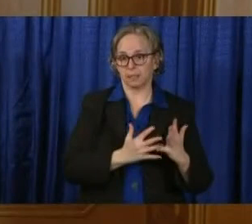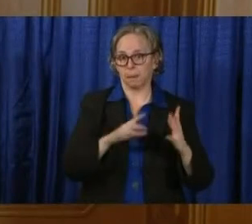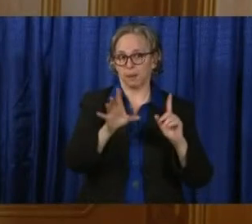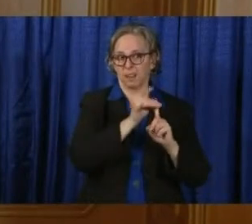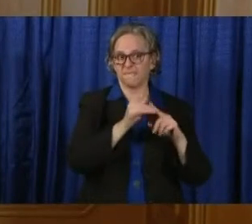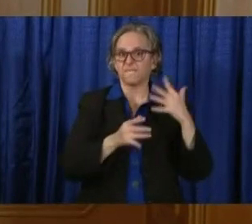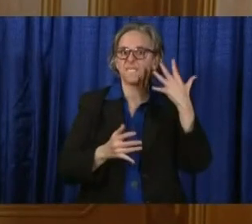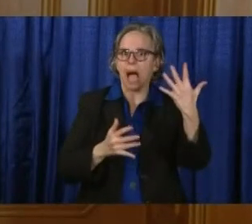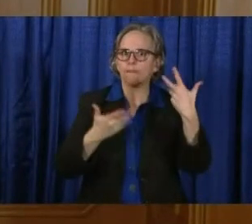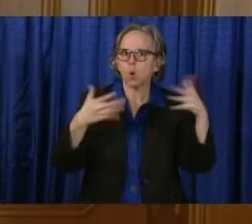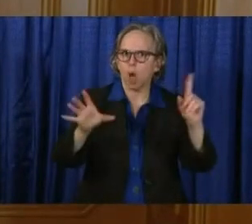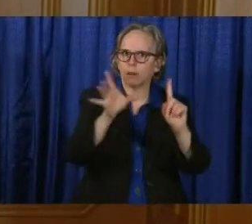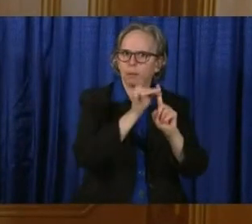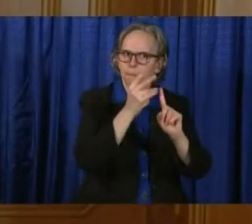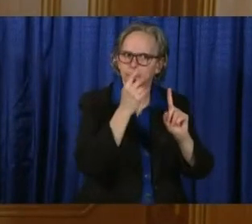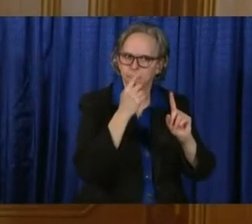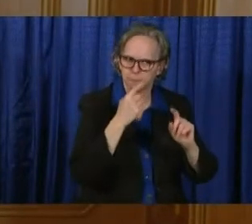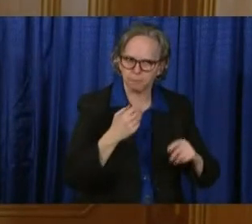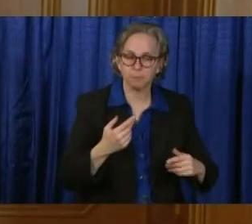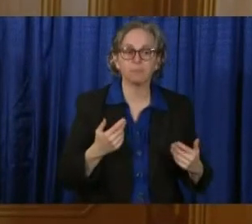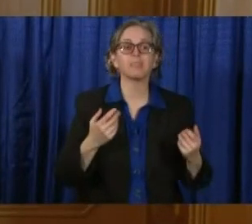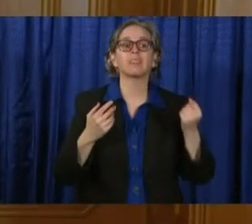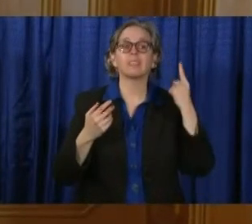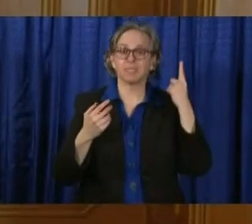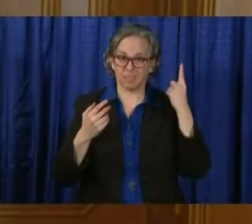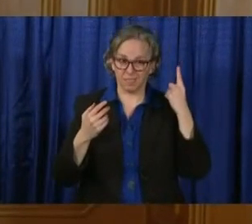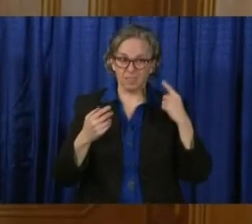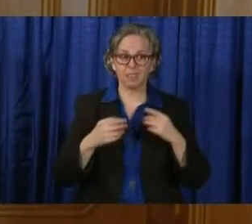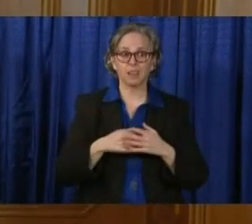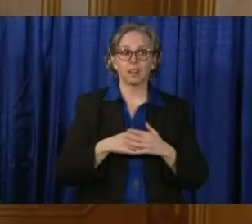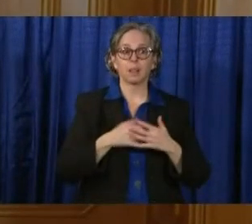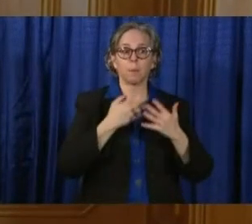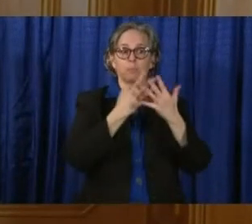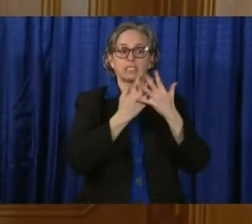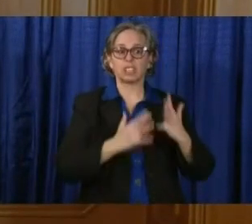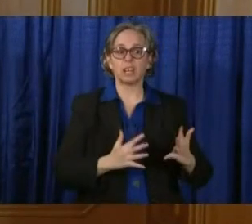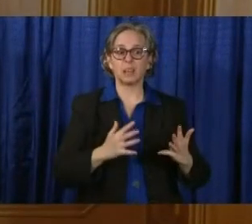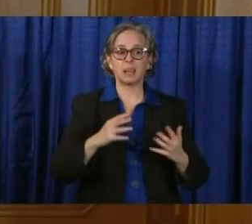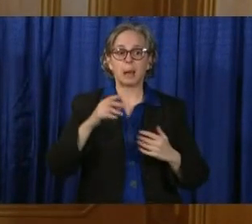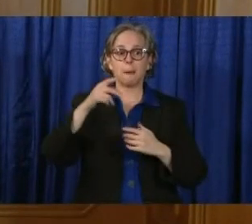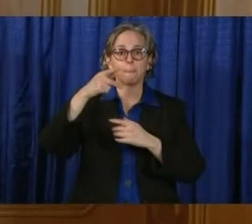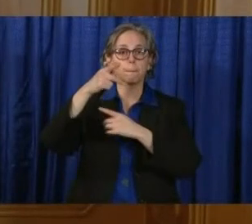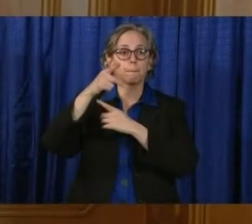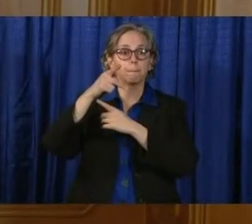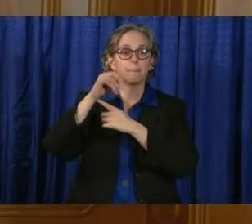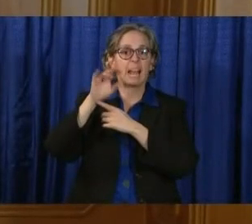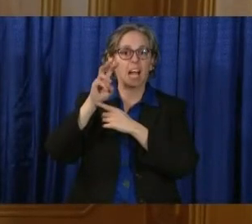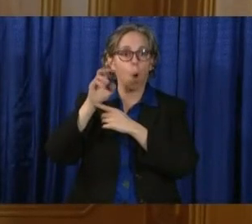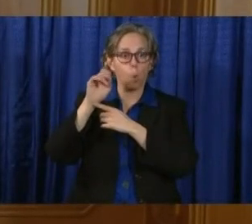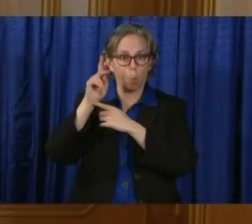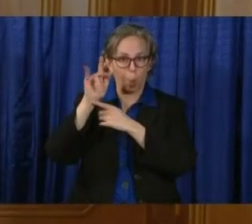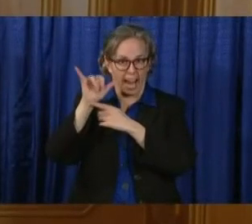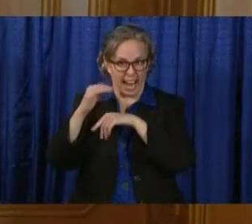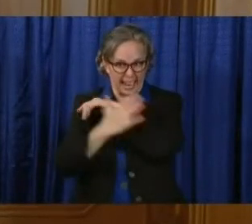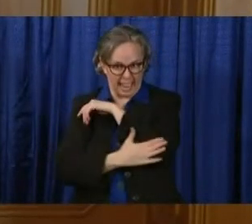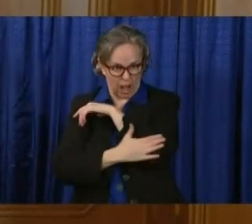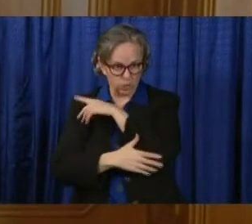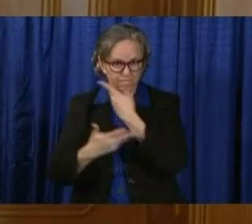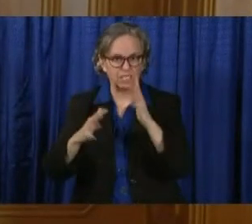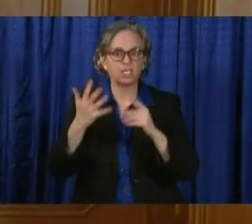at Pickaway County who have tested positive. Of the staff, we have 27